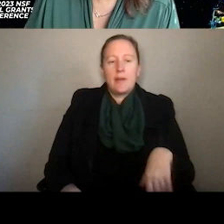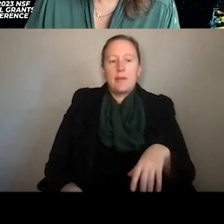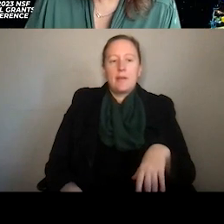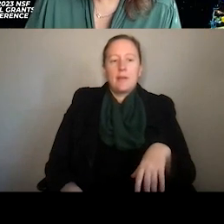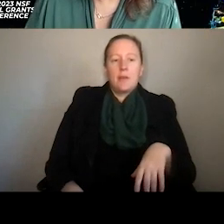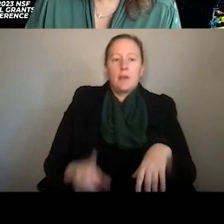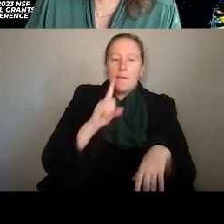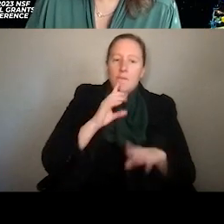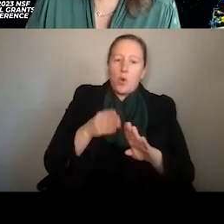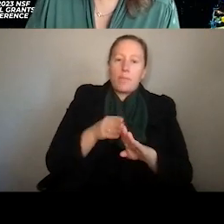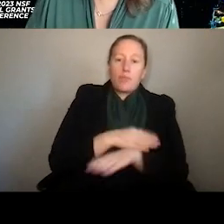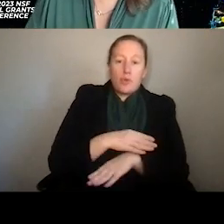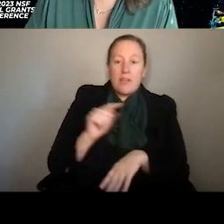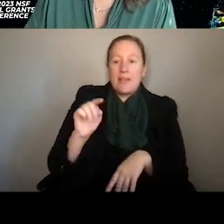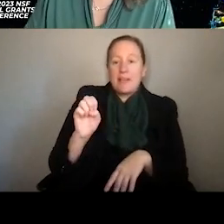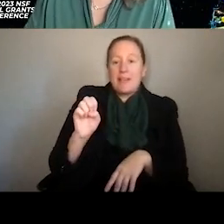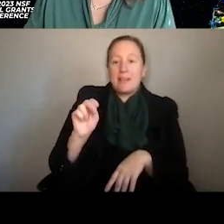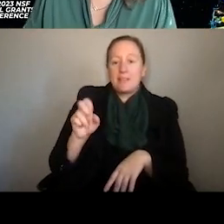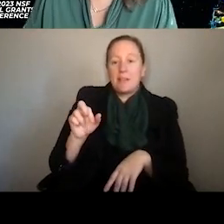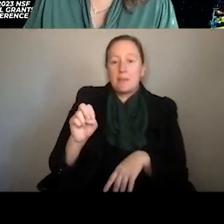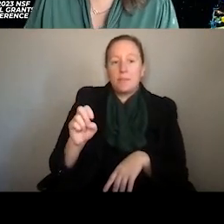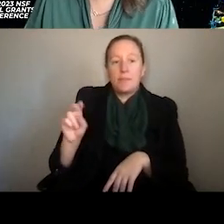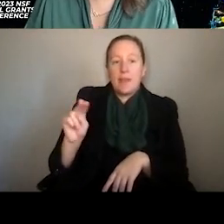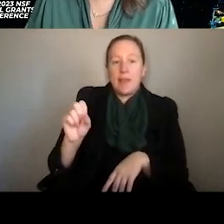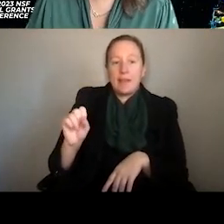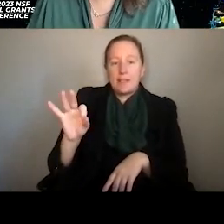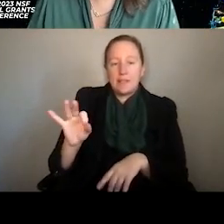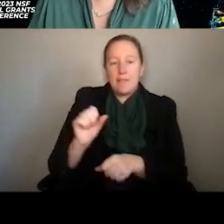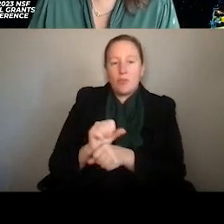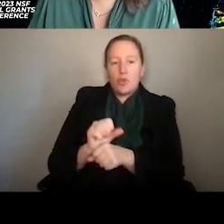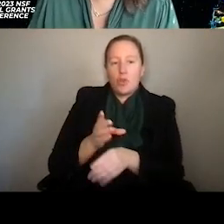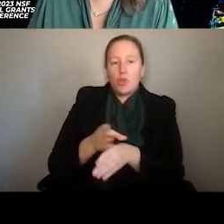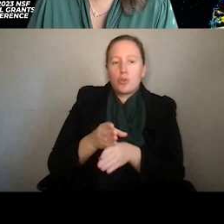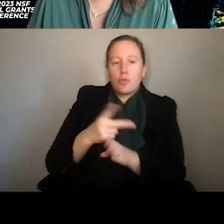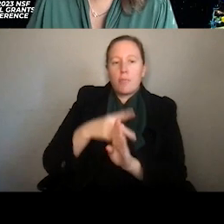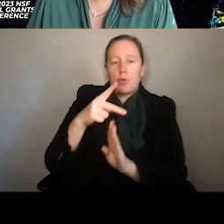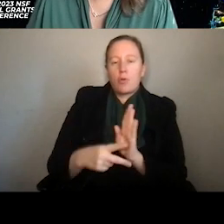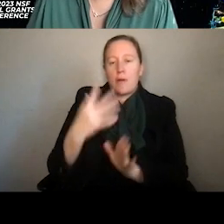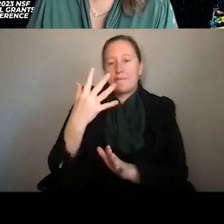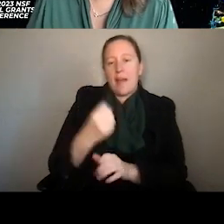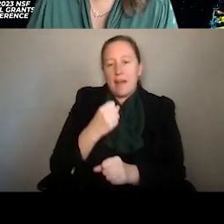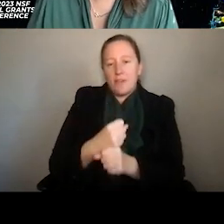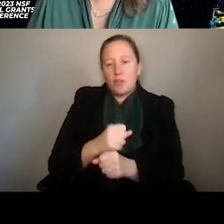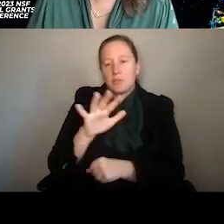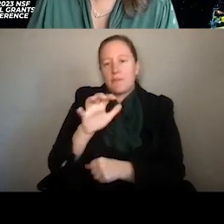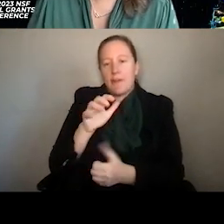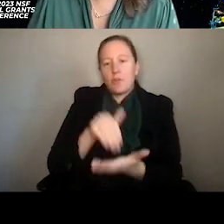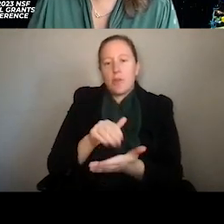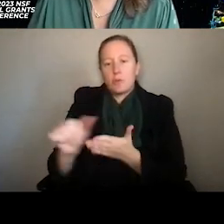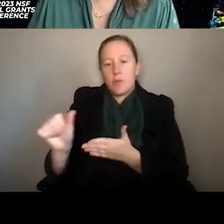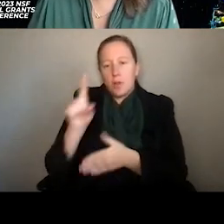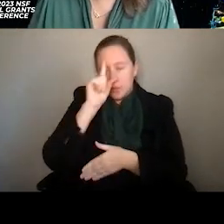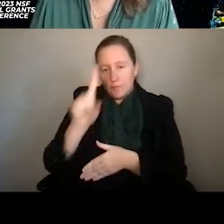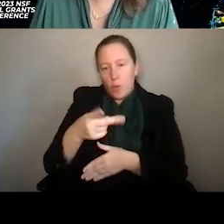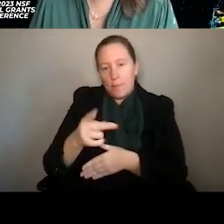For pre-tenure researchers, the NSF-wide career program provides five years and at least $500,000 for PIs who